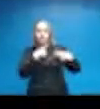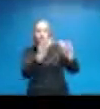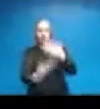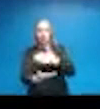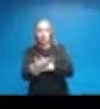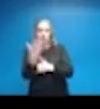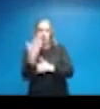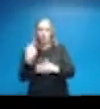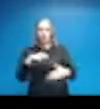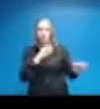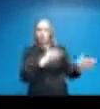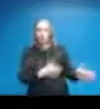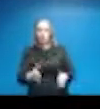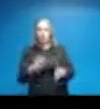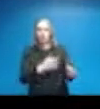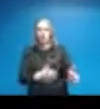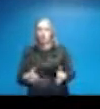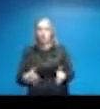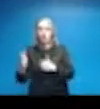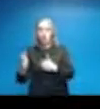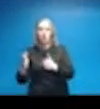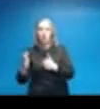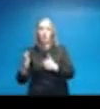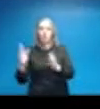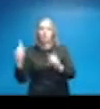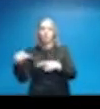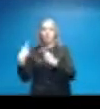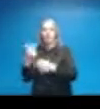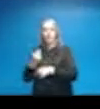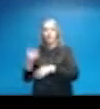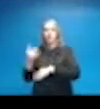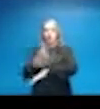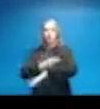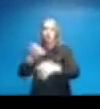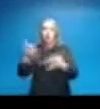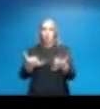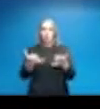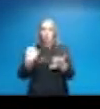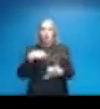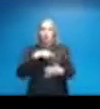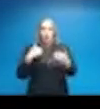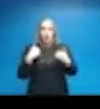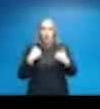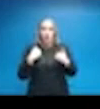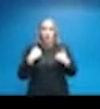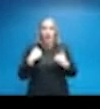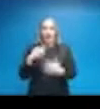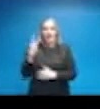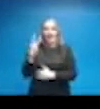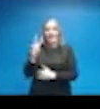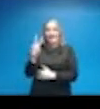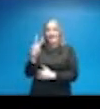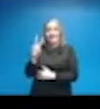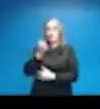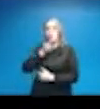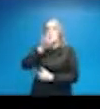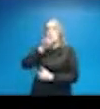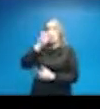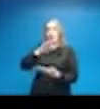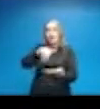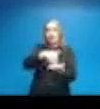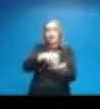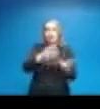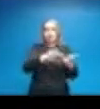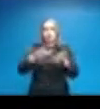need preparations made over the last few days. Currently, we have six warming centers identified in the